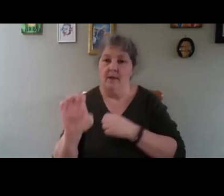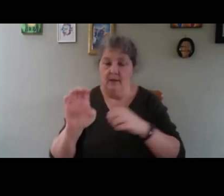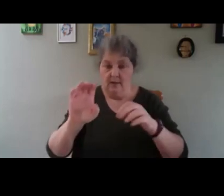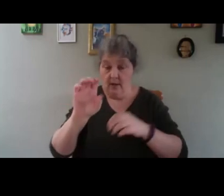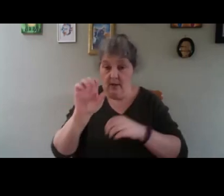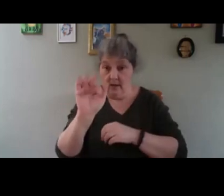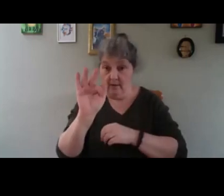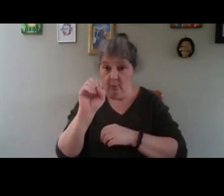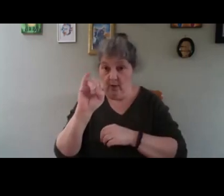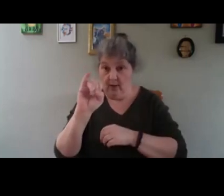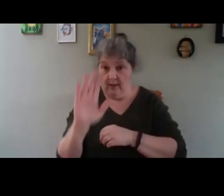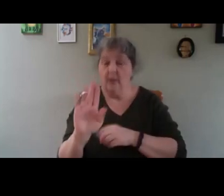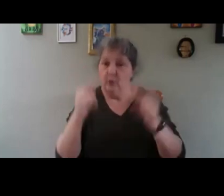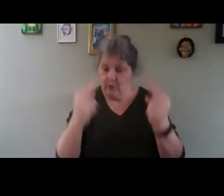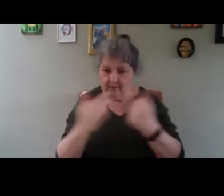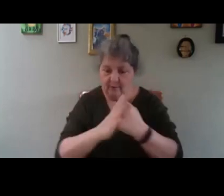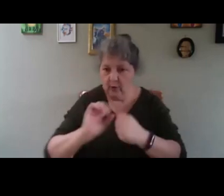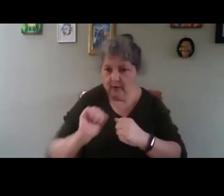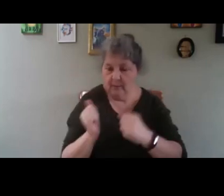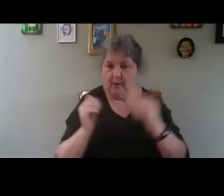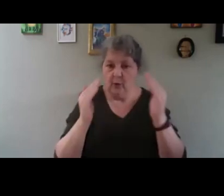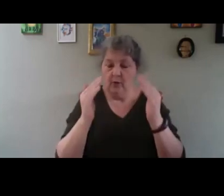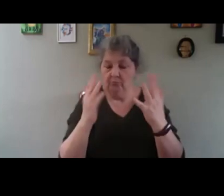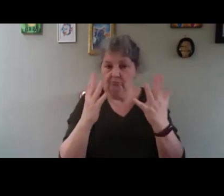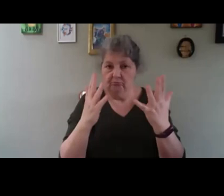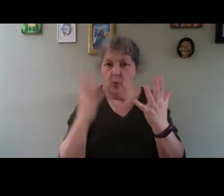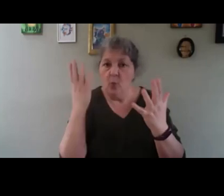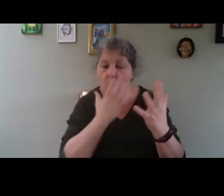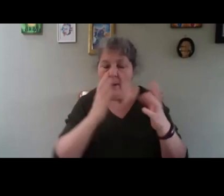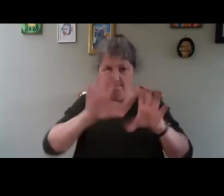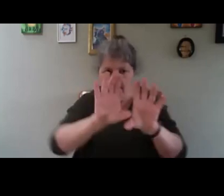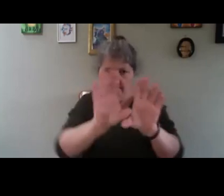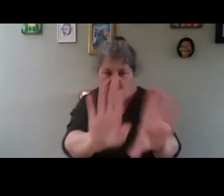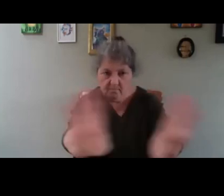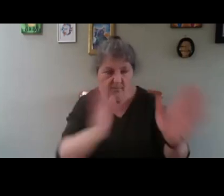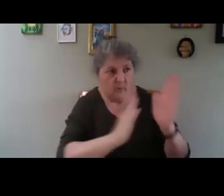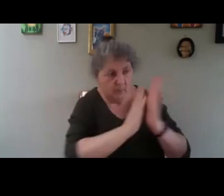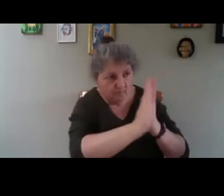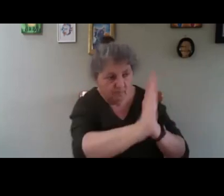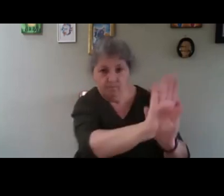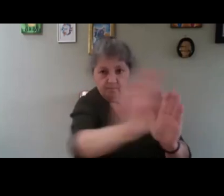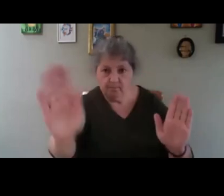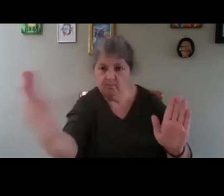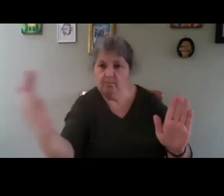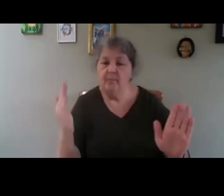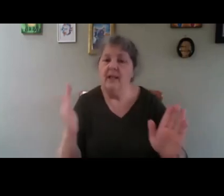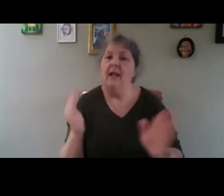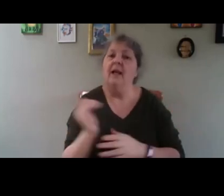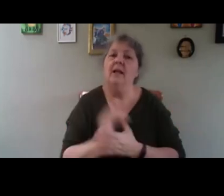that you have in houses. You have that insulation, you put the cable on top, and